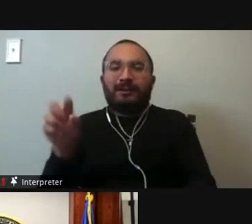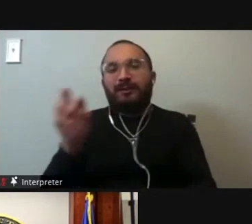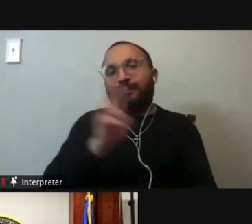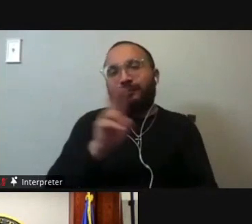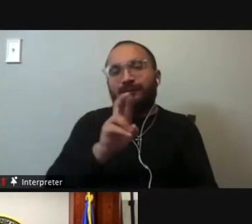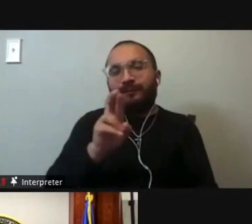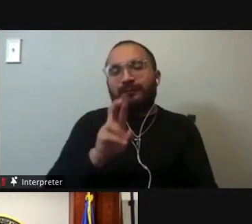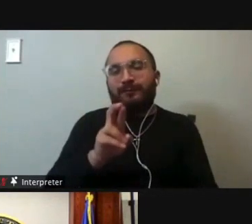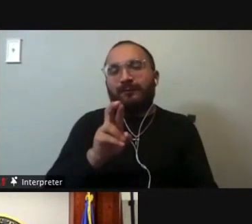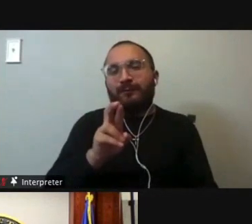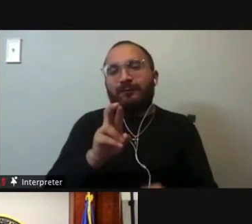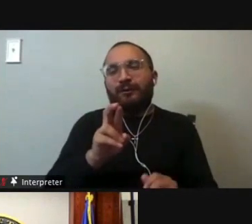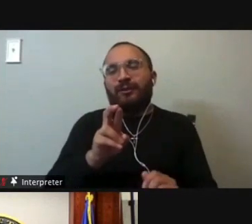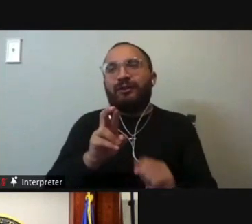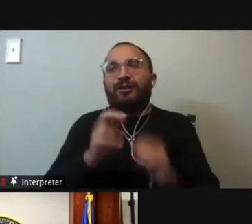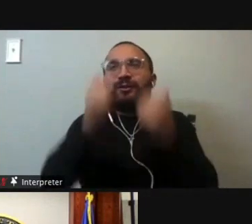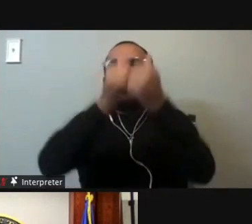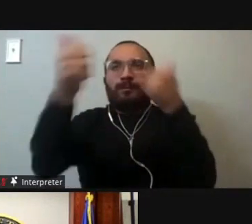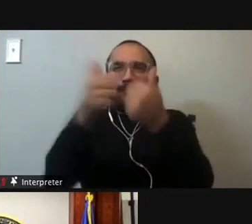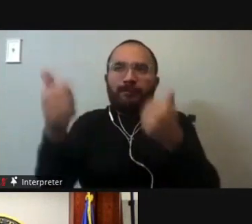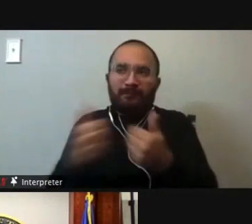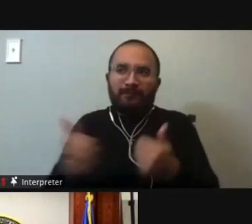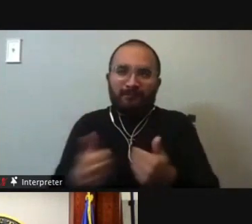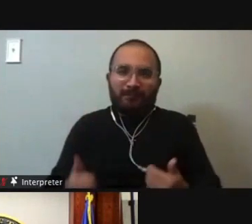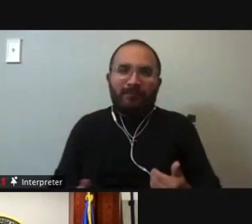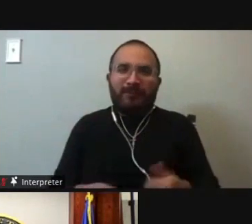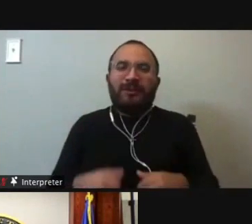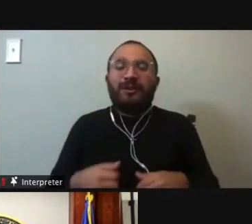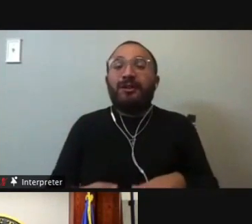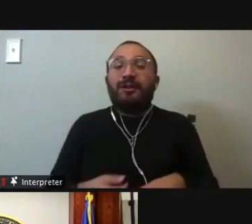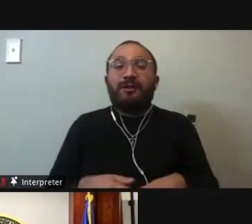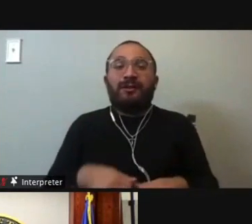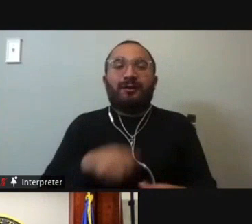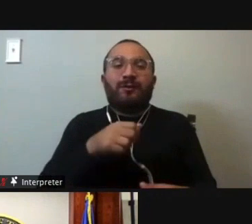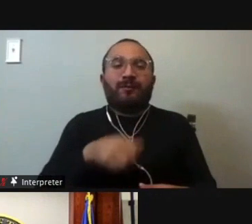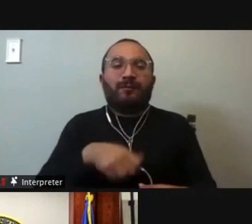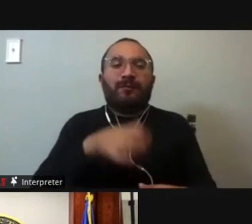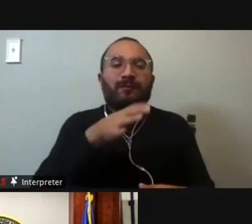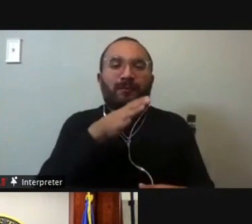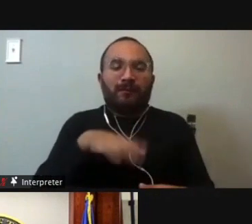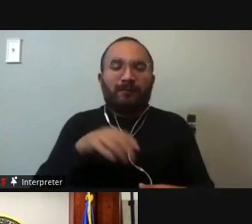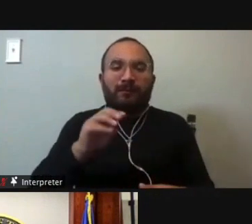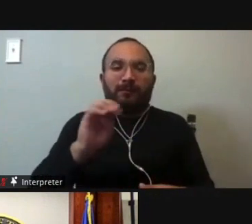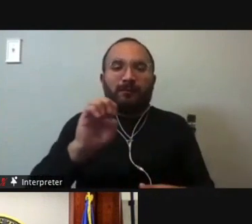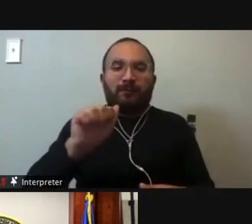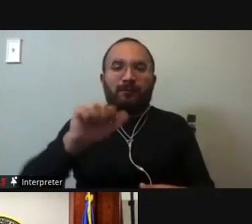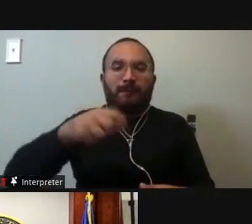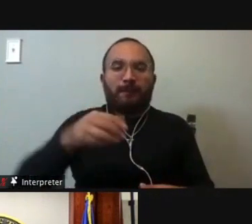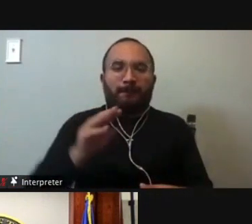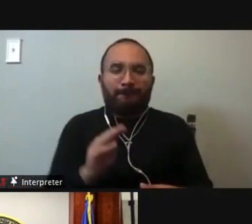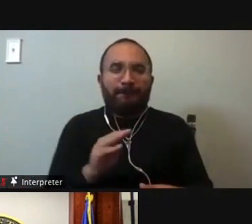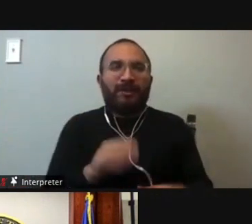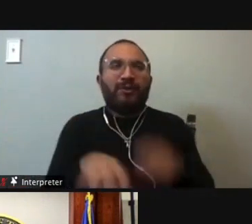running for each position. Um, judge Meacham, you, you mentioned this earlier, um, but government, uh, governor Abbott recently